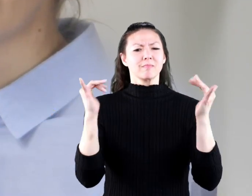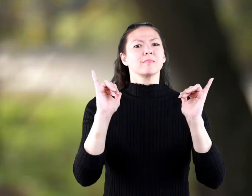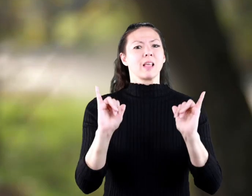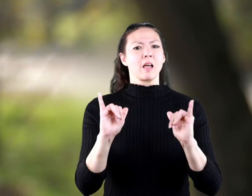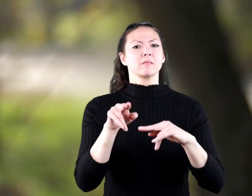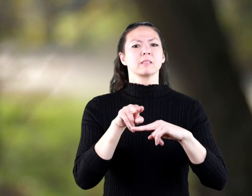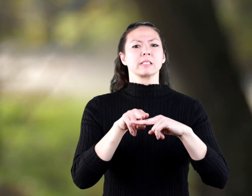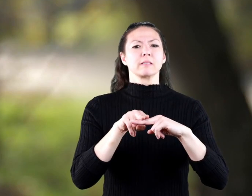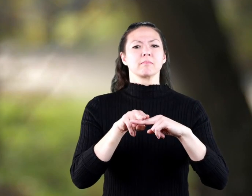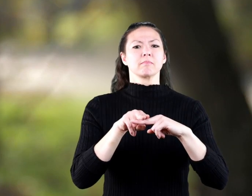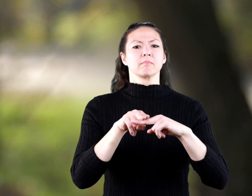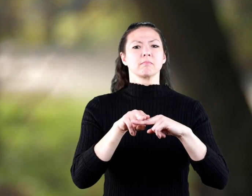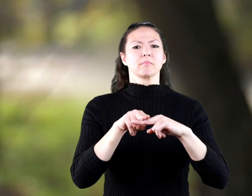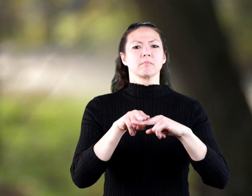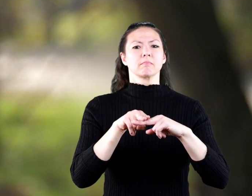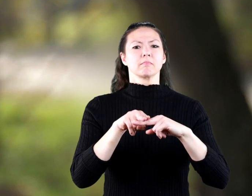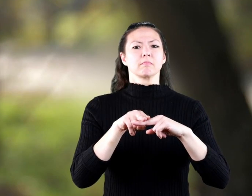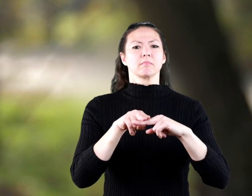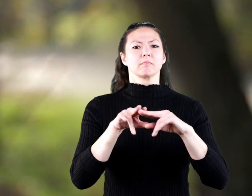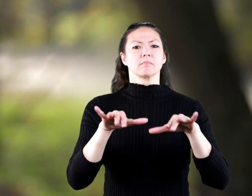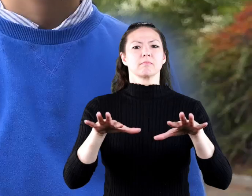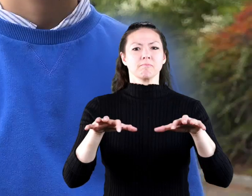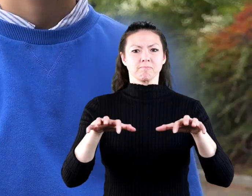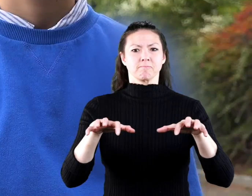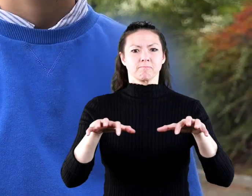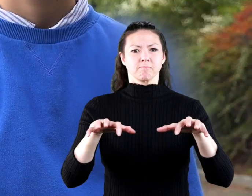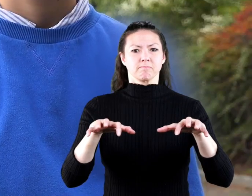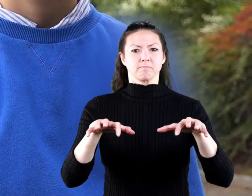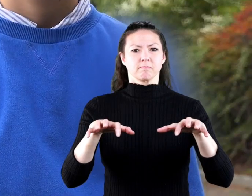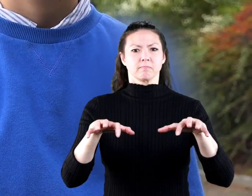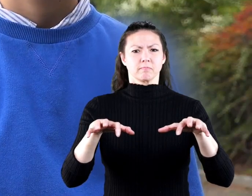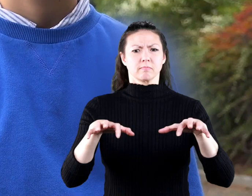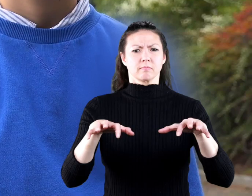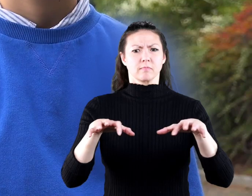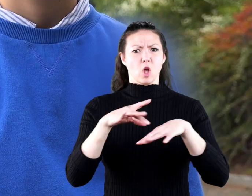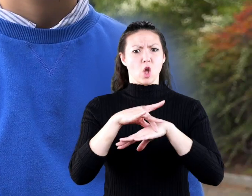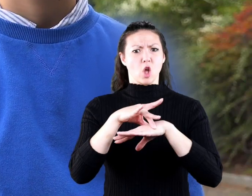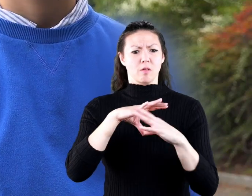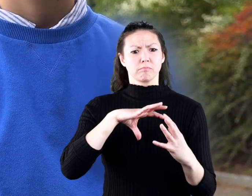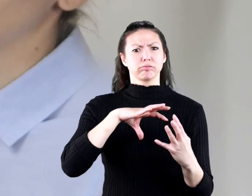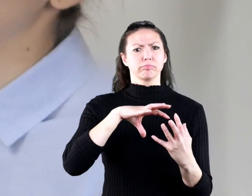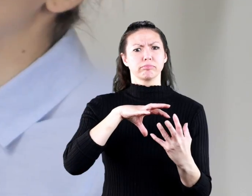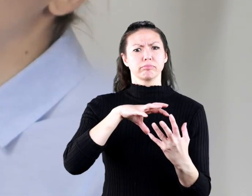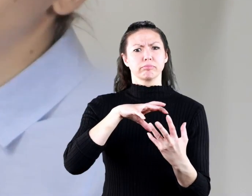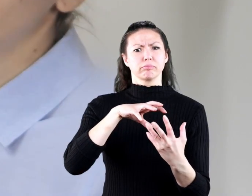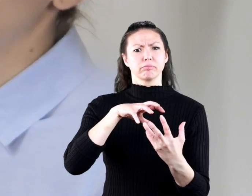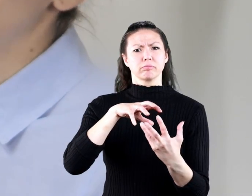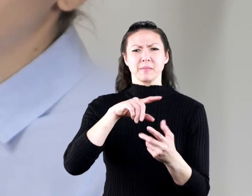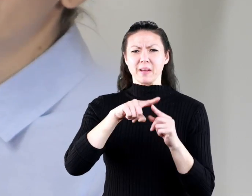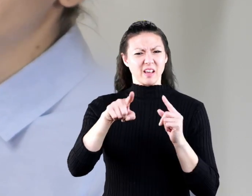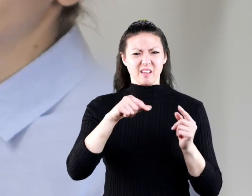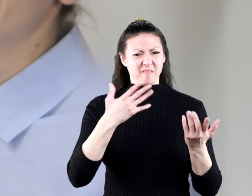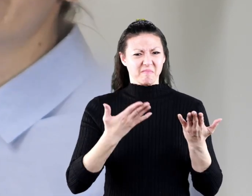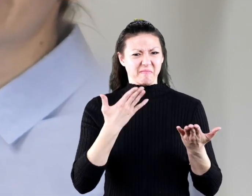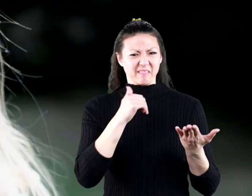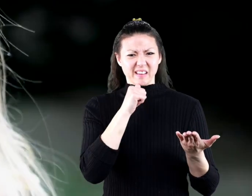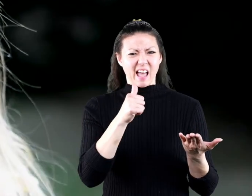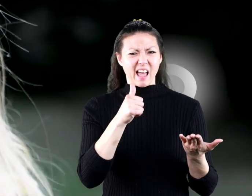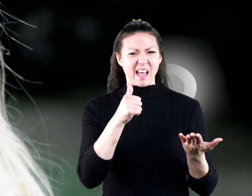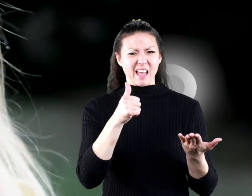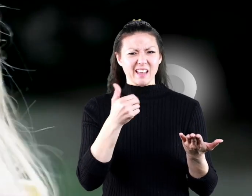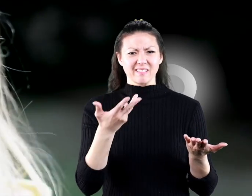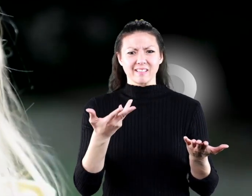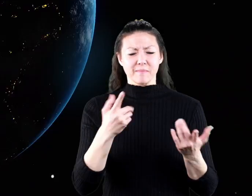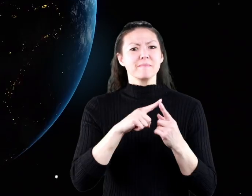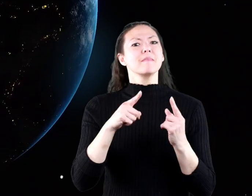sit totally still can you feel the earth moving under your feet no you probably can't but